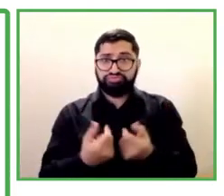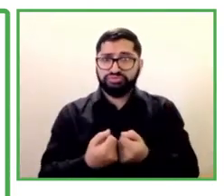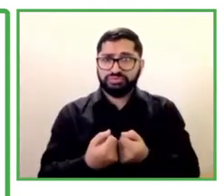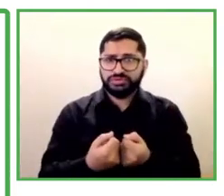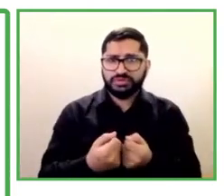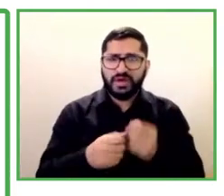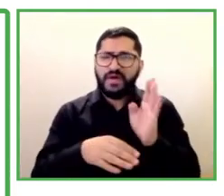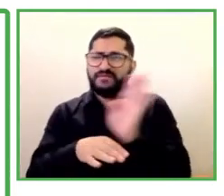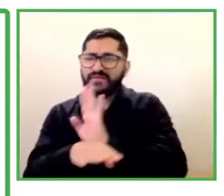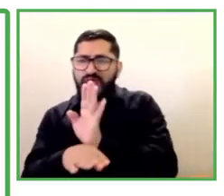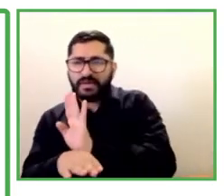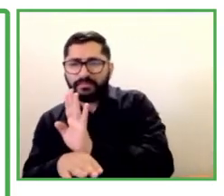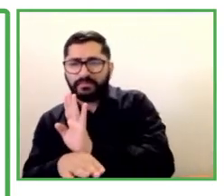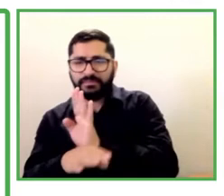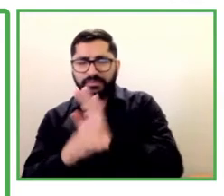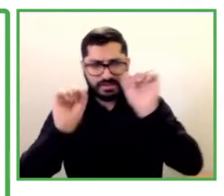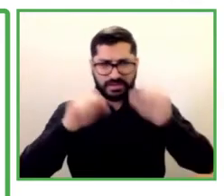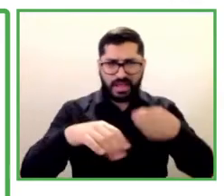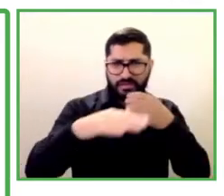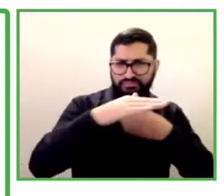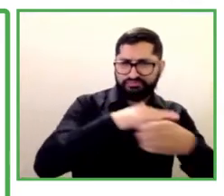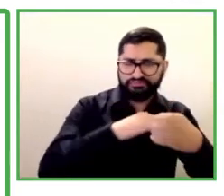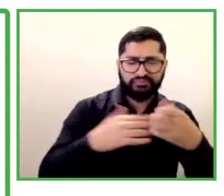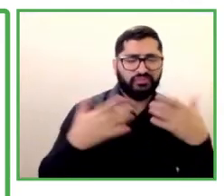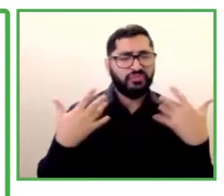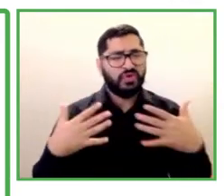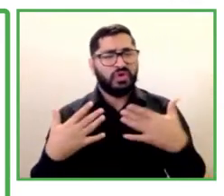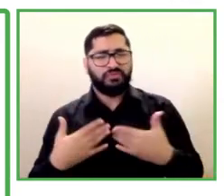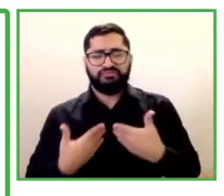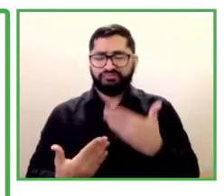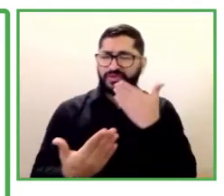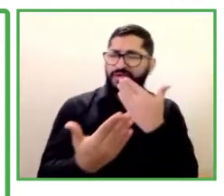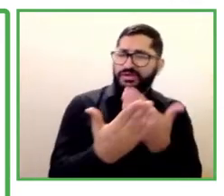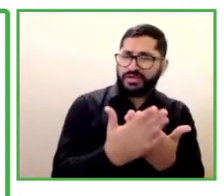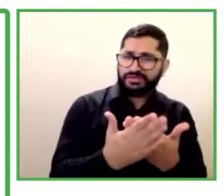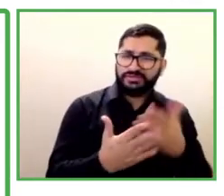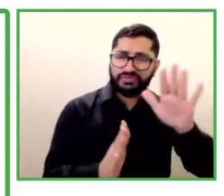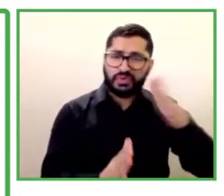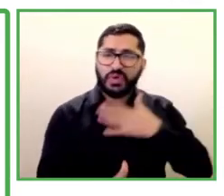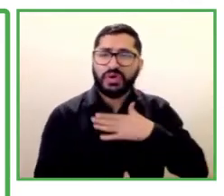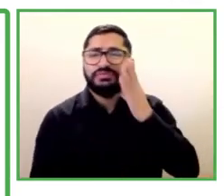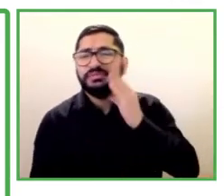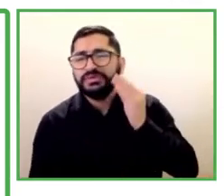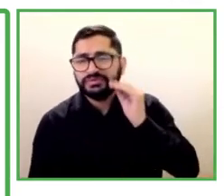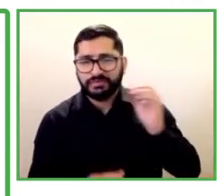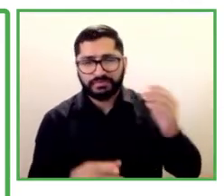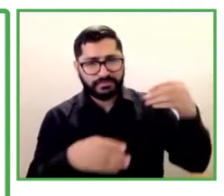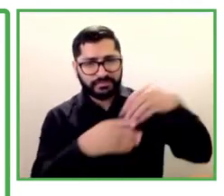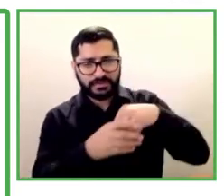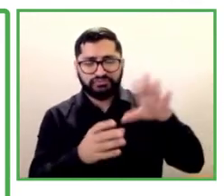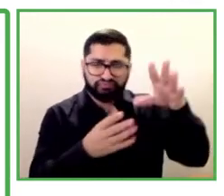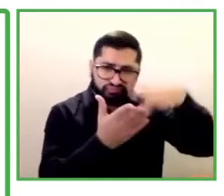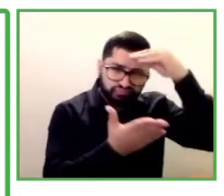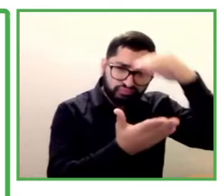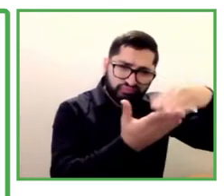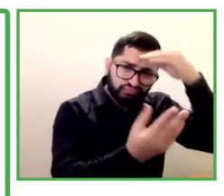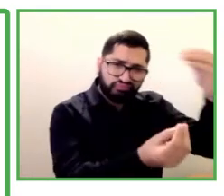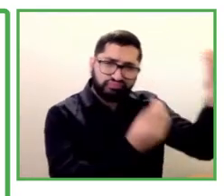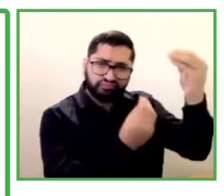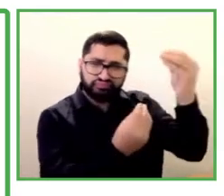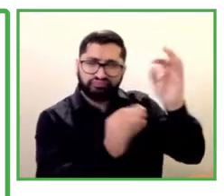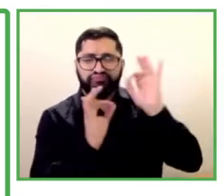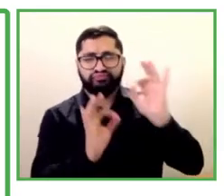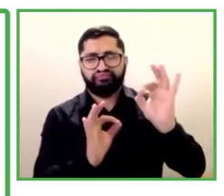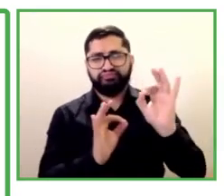The biggest learning is the smartness and power of our partner associations and what kind